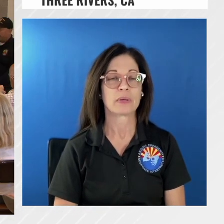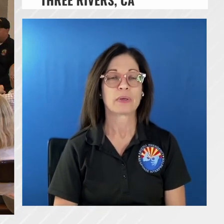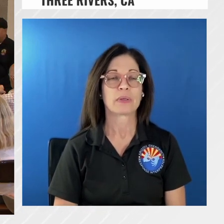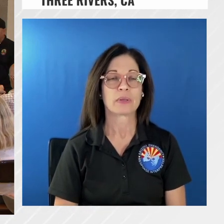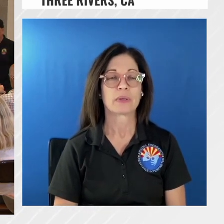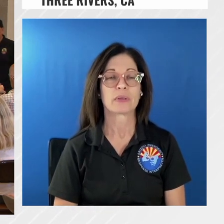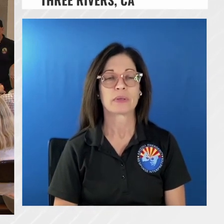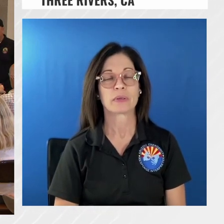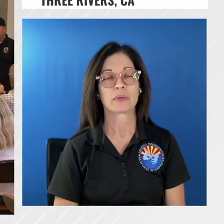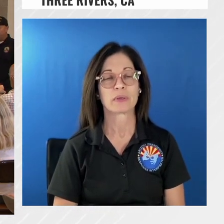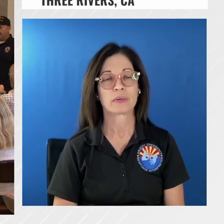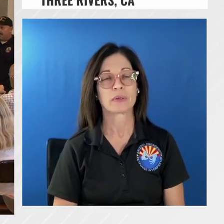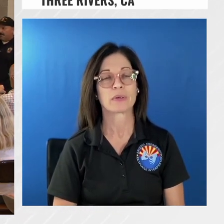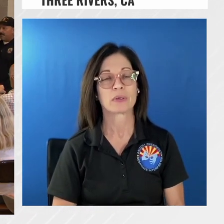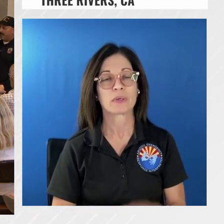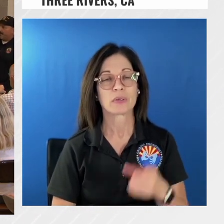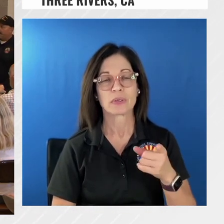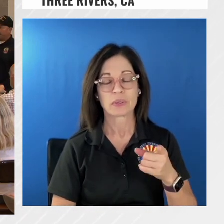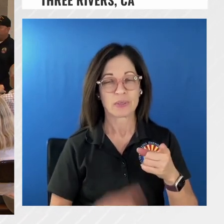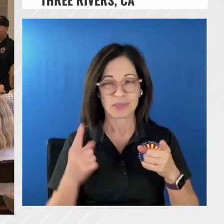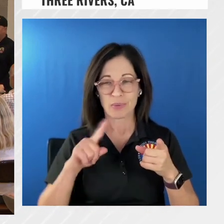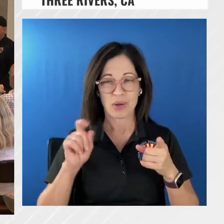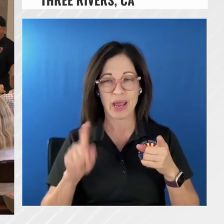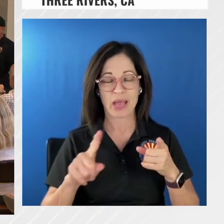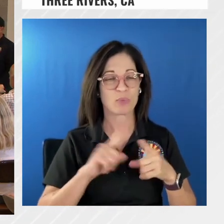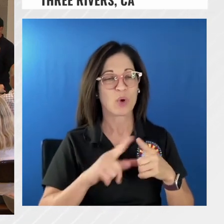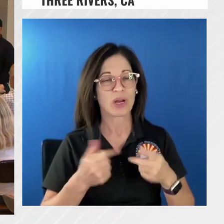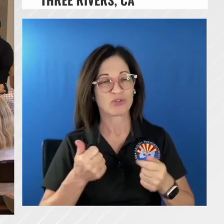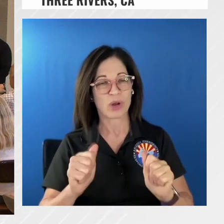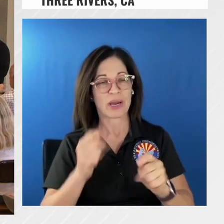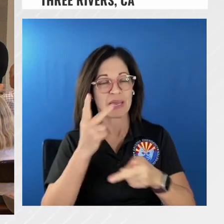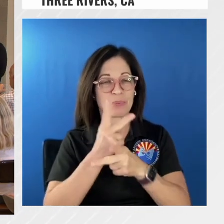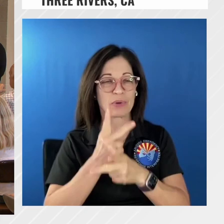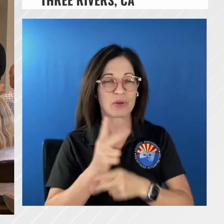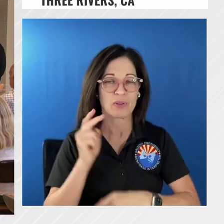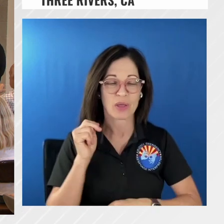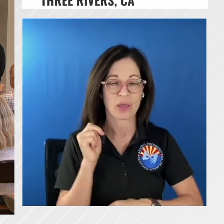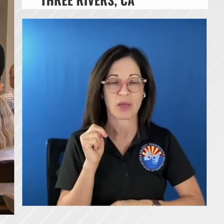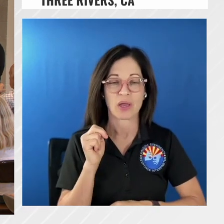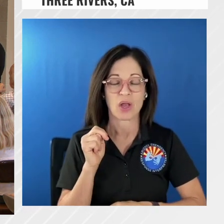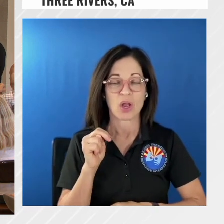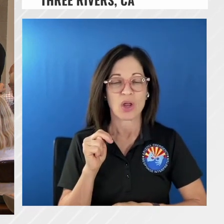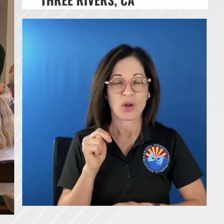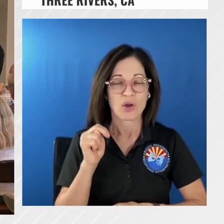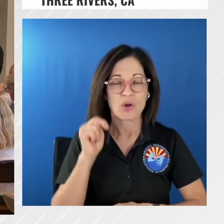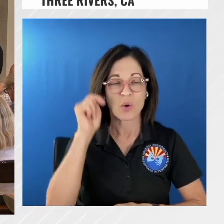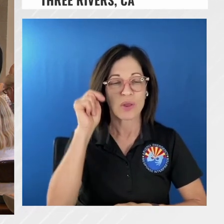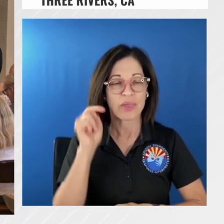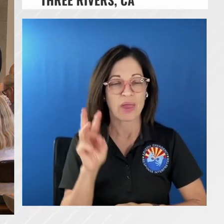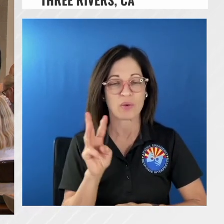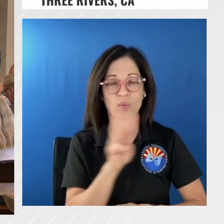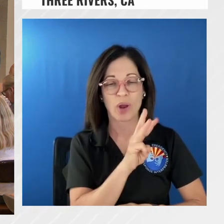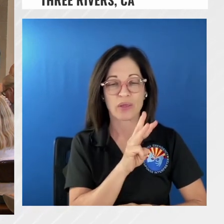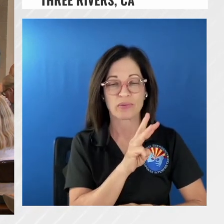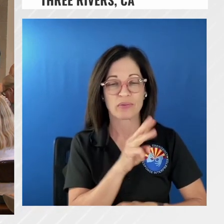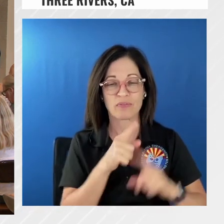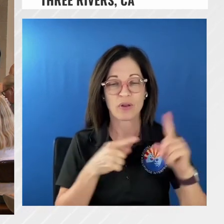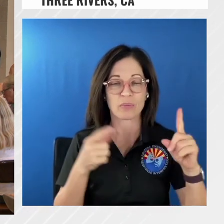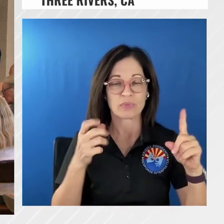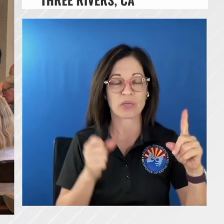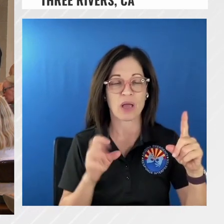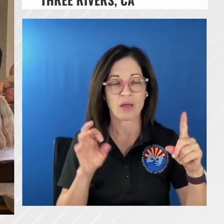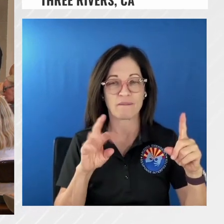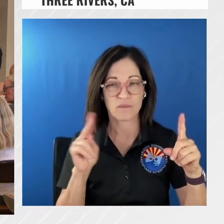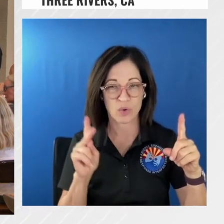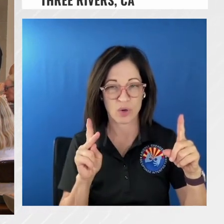to the north of south fork drive up high as up on the hill as we can so if we get down lower a lot of you are familiar up there it turns into like a grass fuel